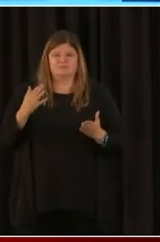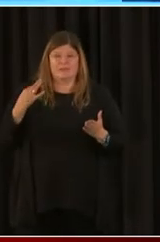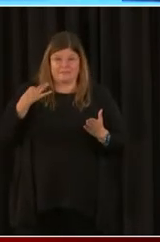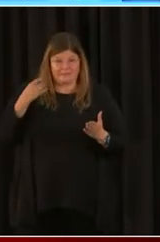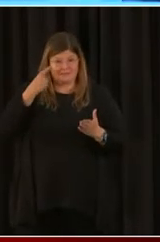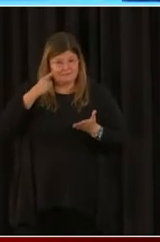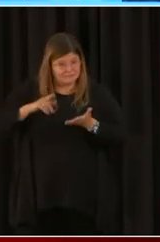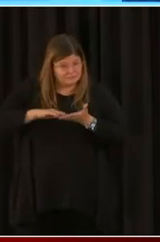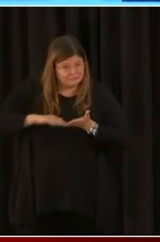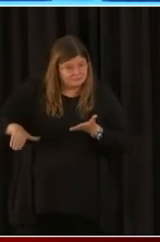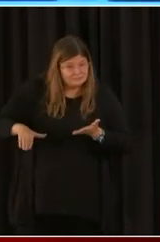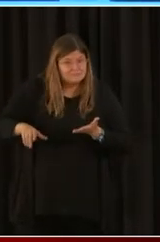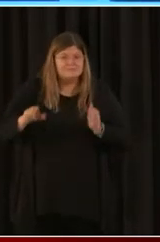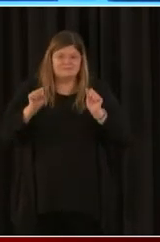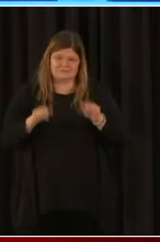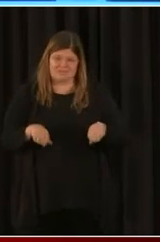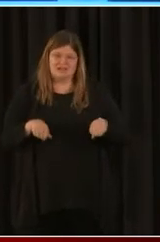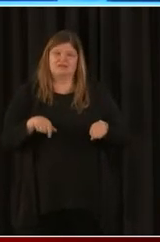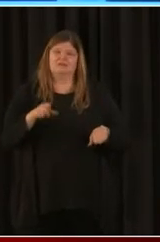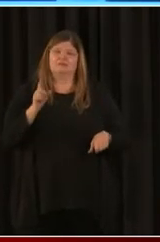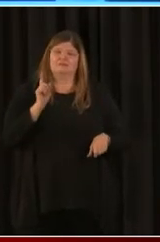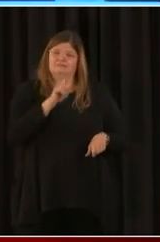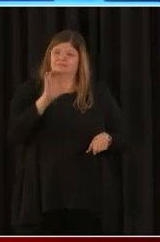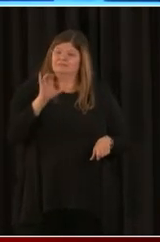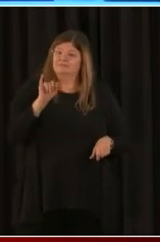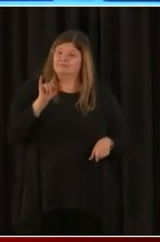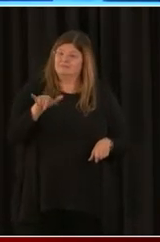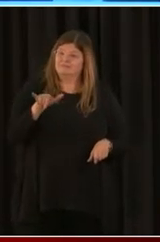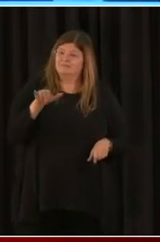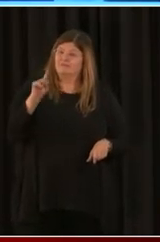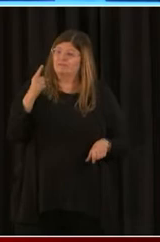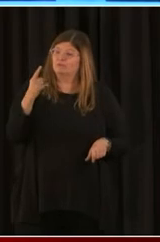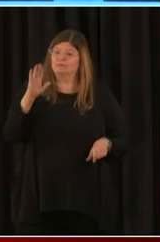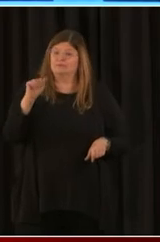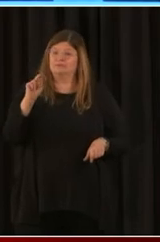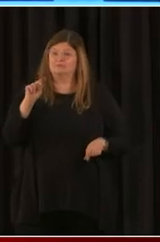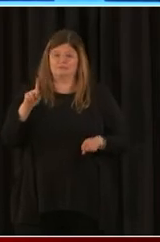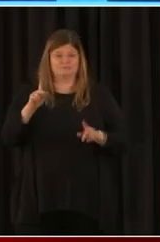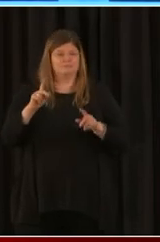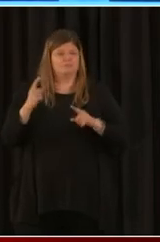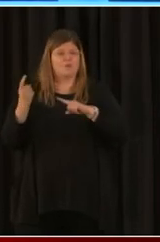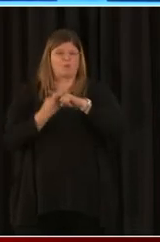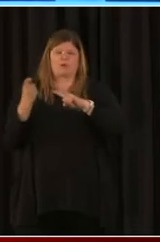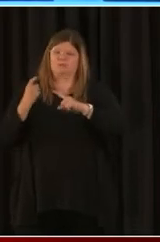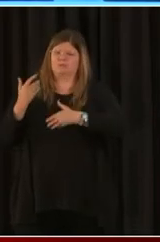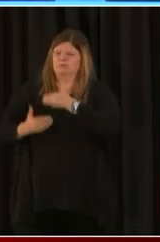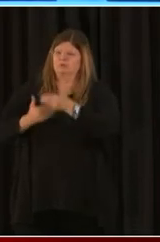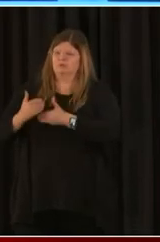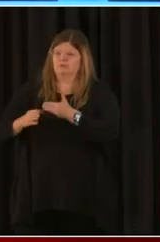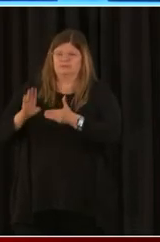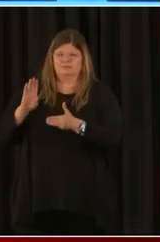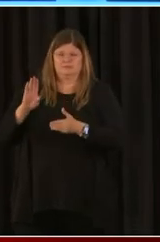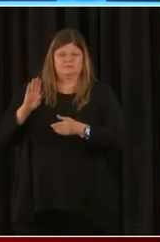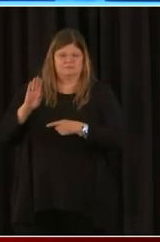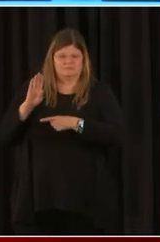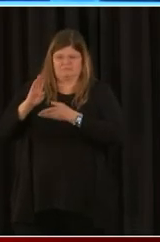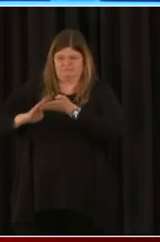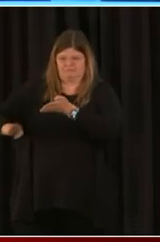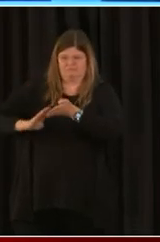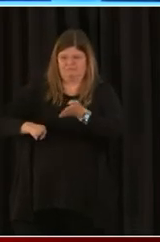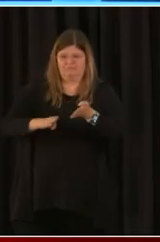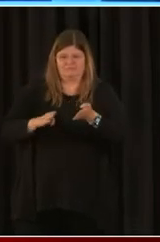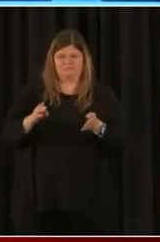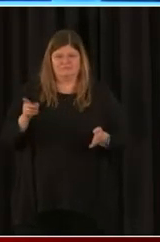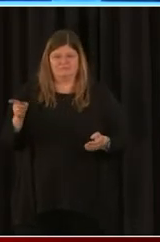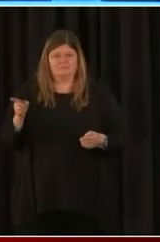we at City First Bank, we've automated that process of forgiveness. We have a couple borrowers on the line now who've gone through the